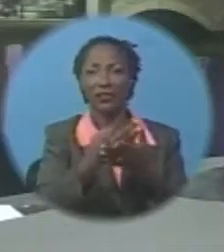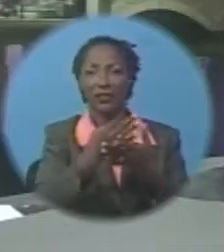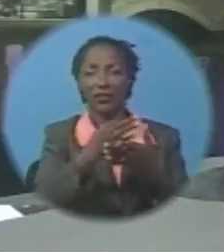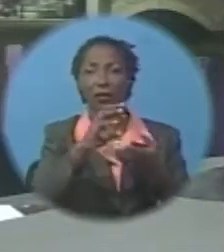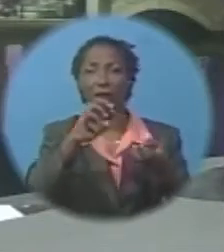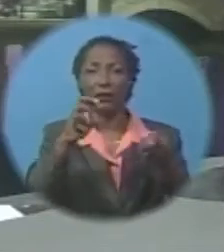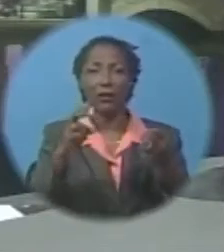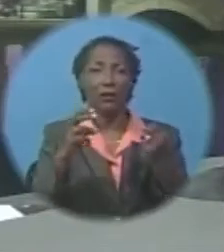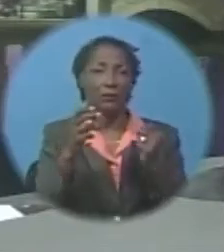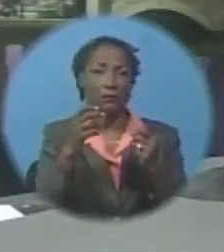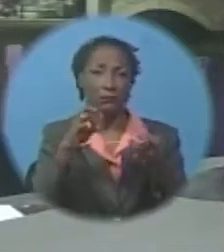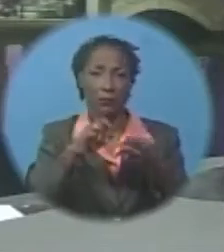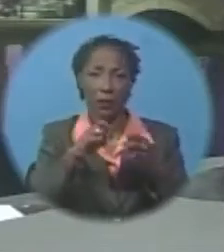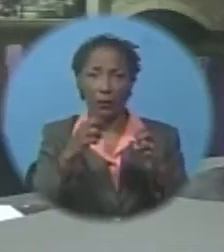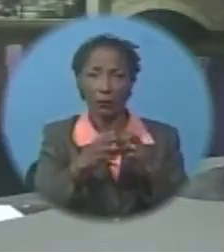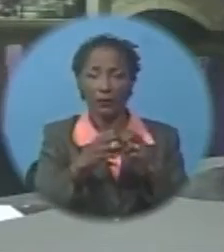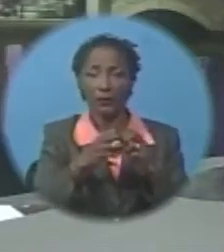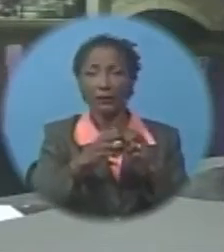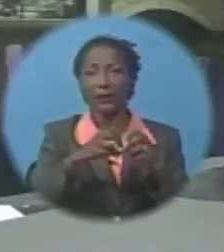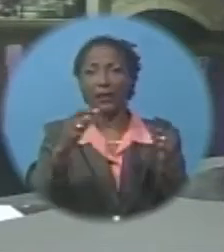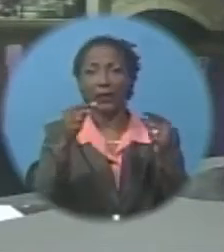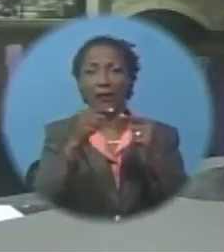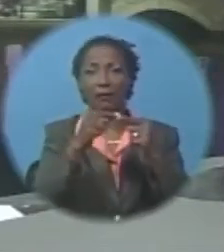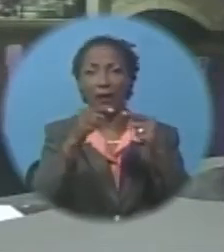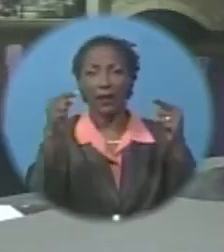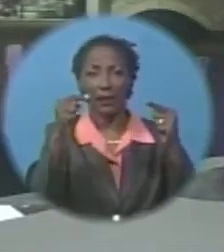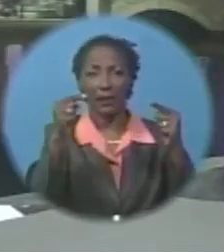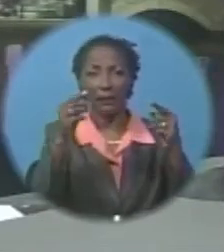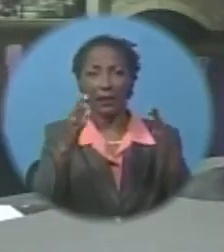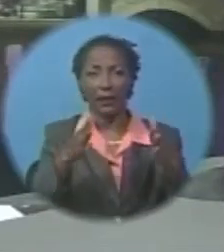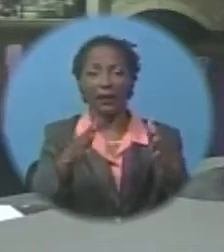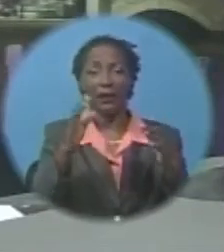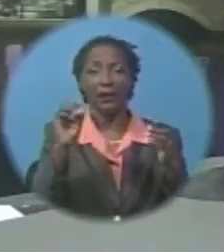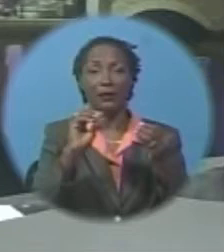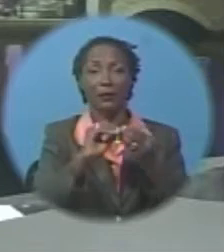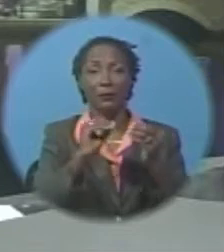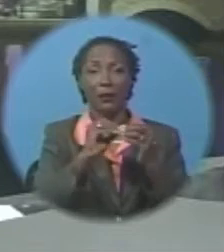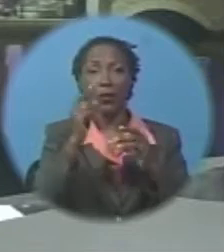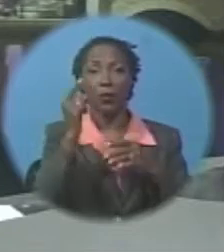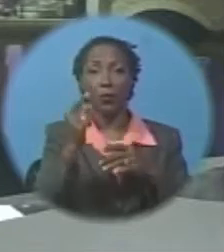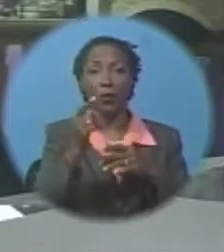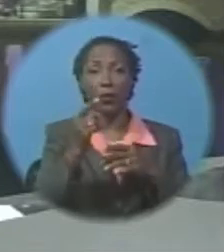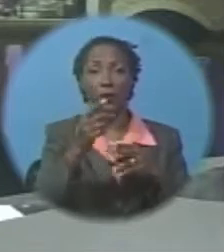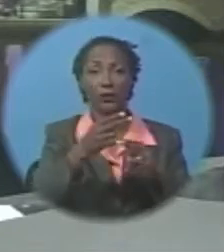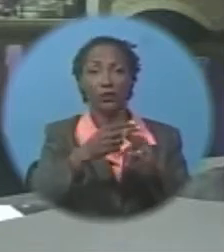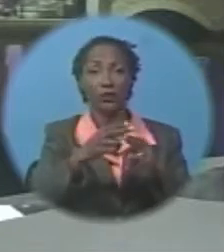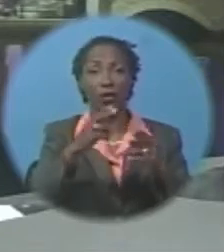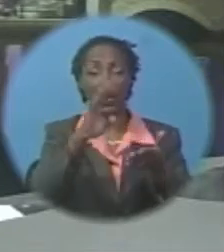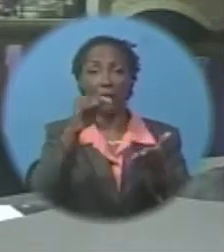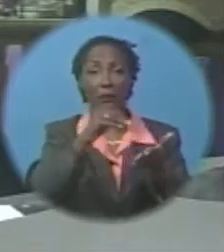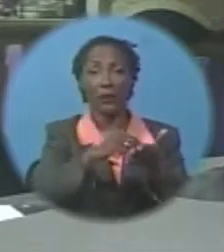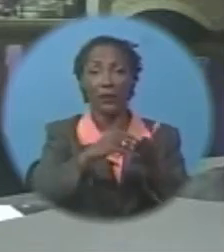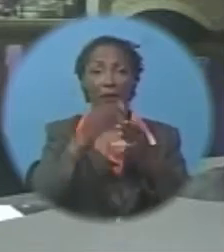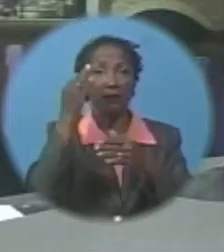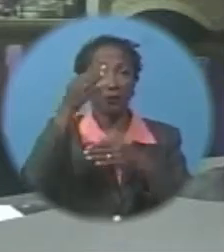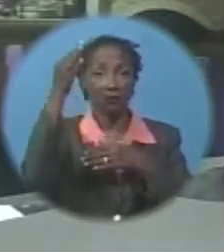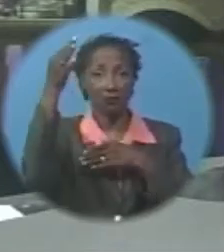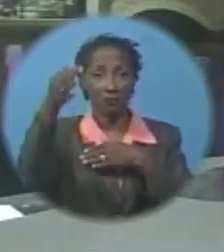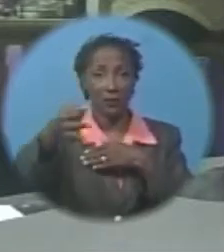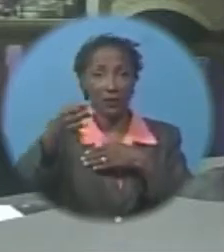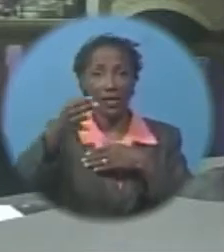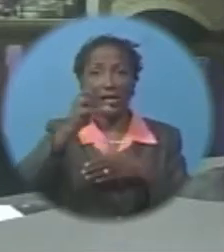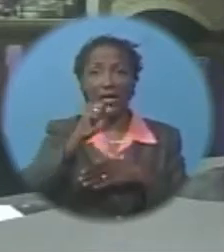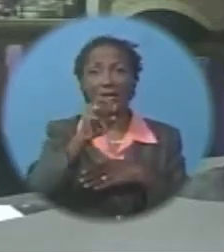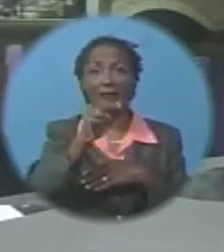several measures introduced are aimed at containing it in the short and medium term. Parliamentary Secretary and the Ministry of Finance, Senator Jector